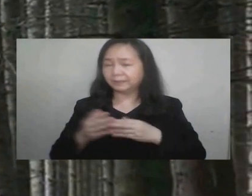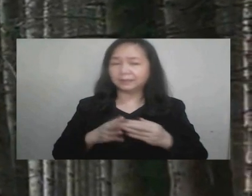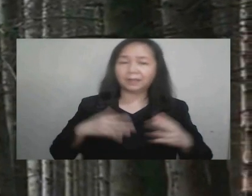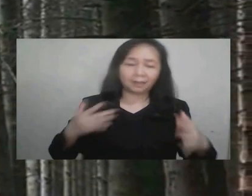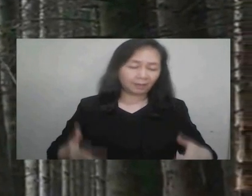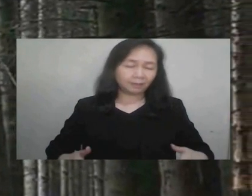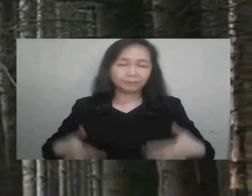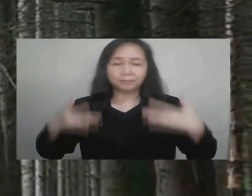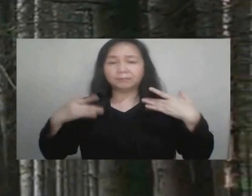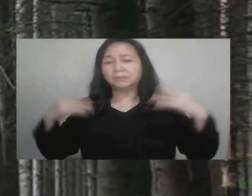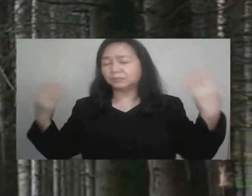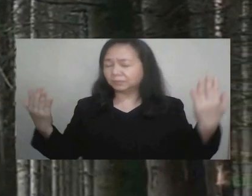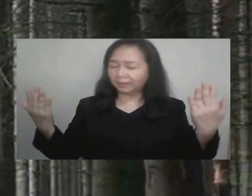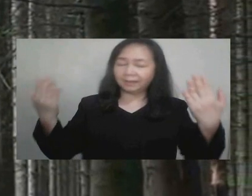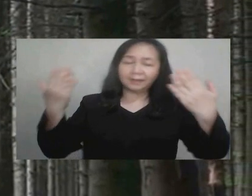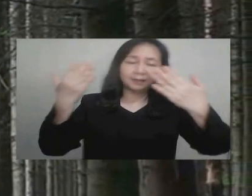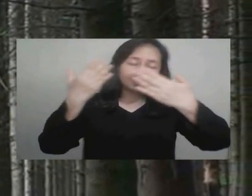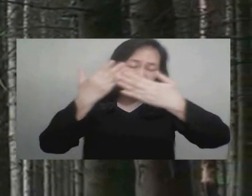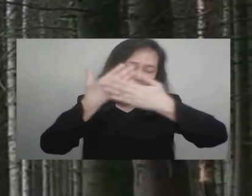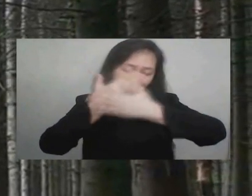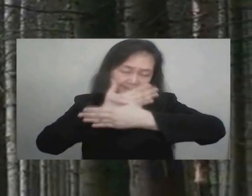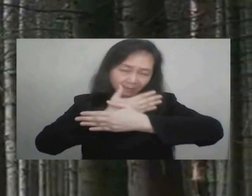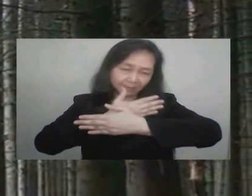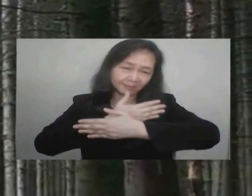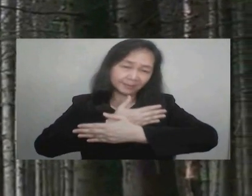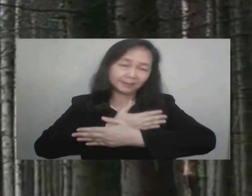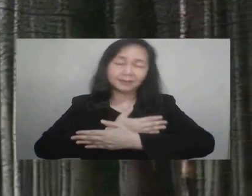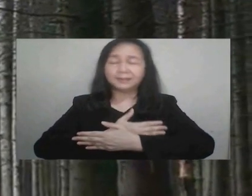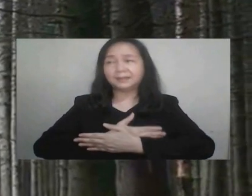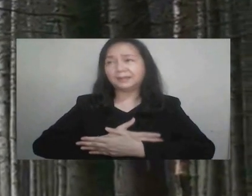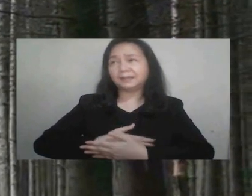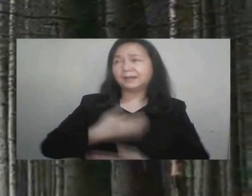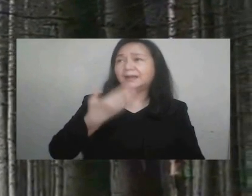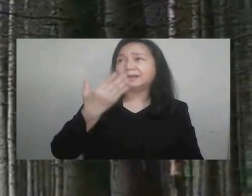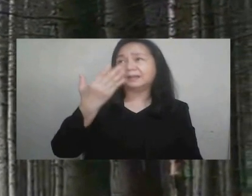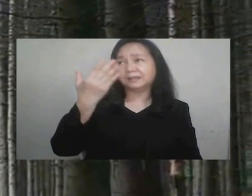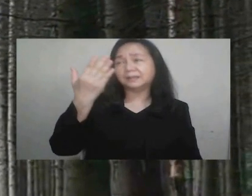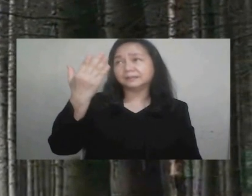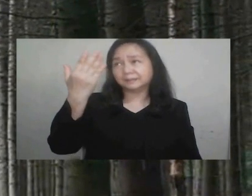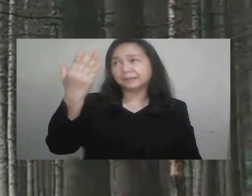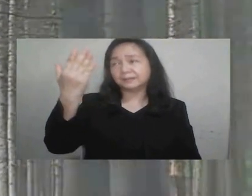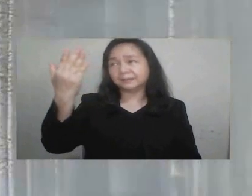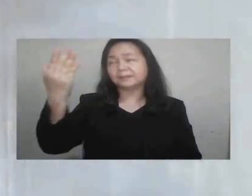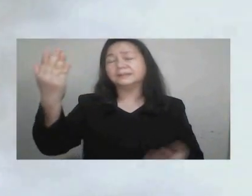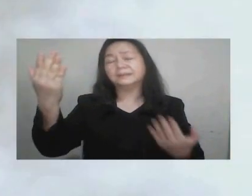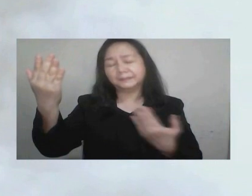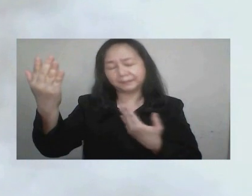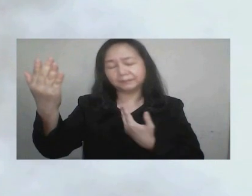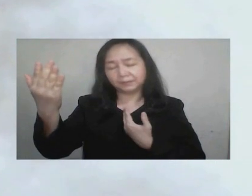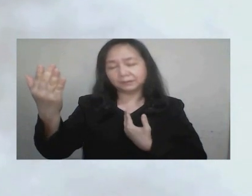magdilim man ang buhay. Ika